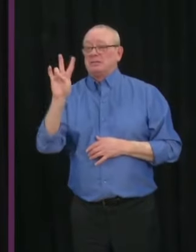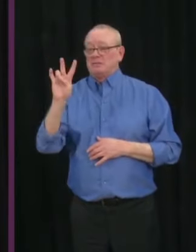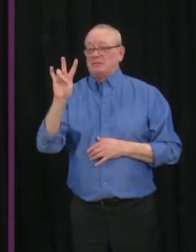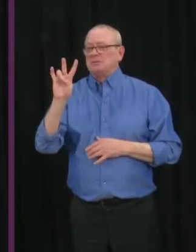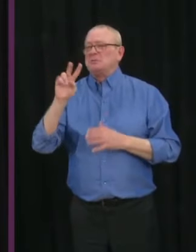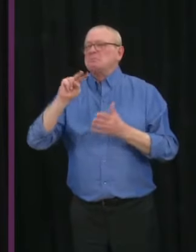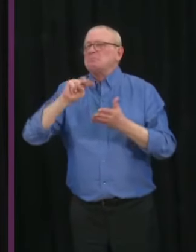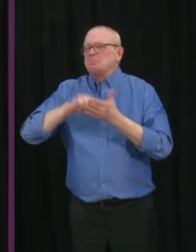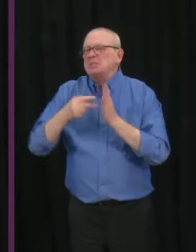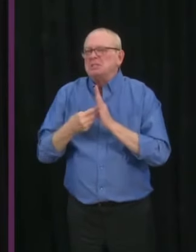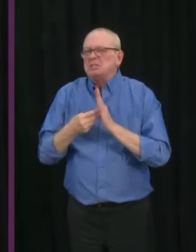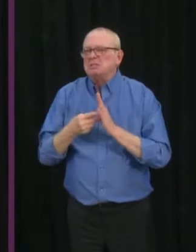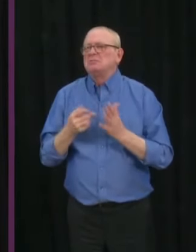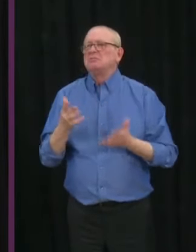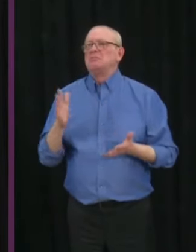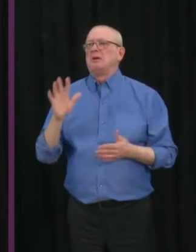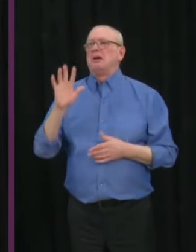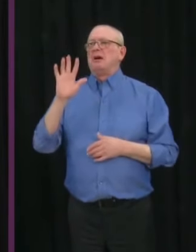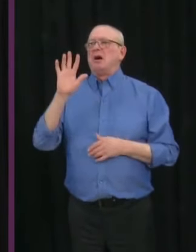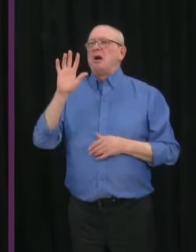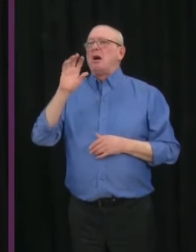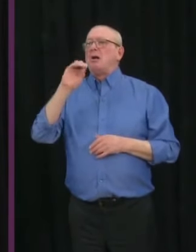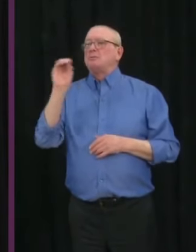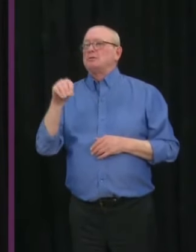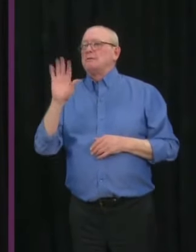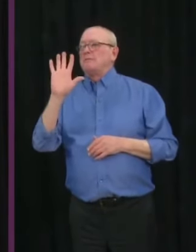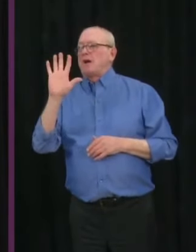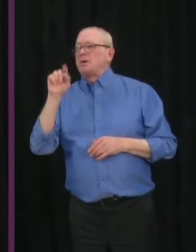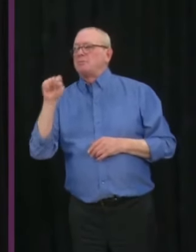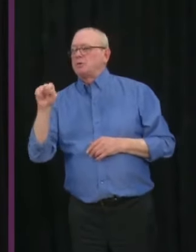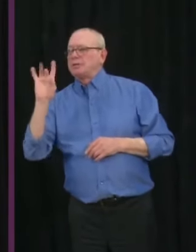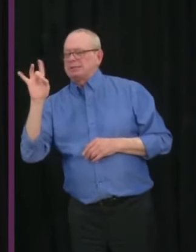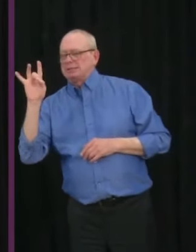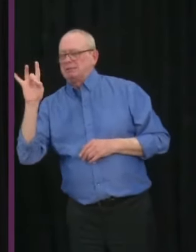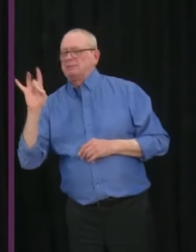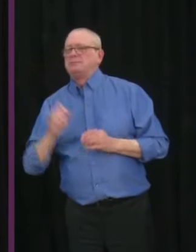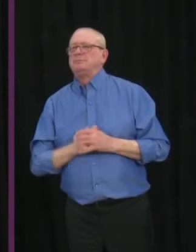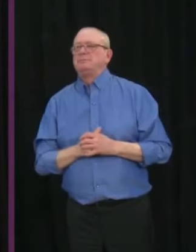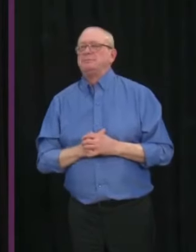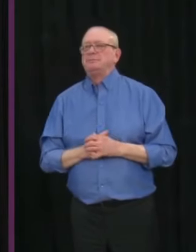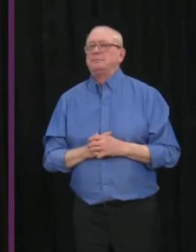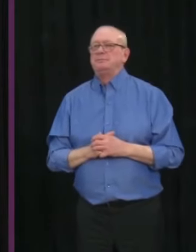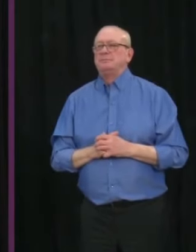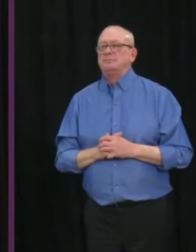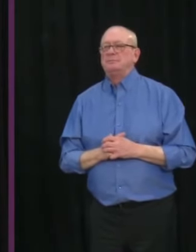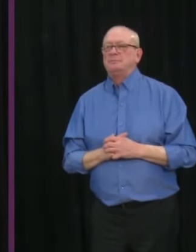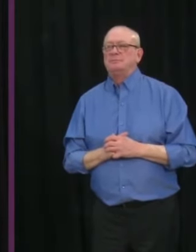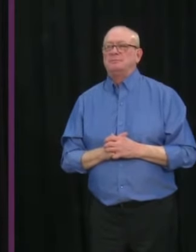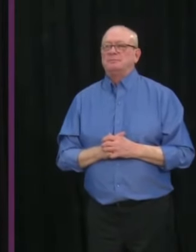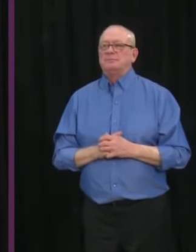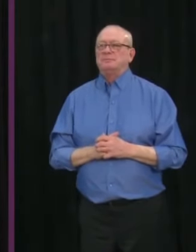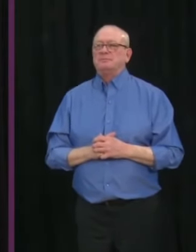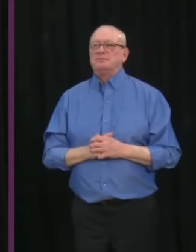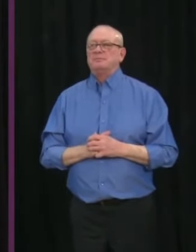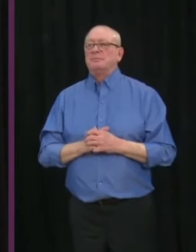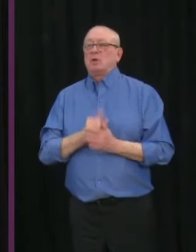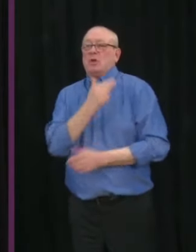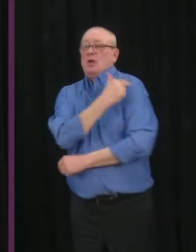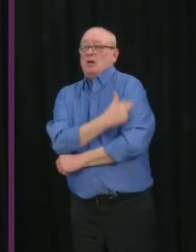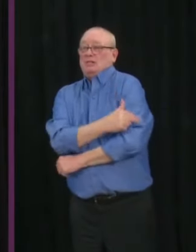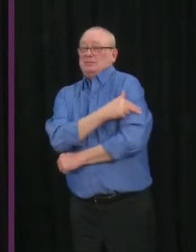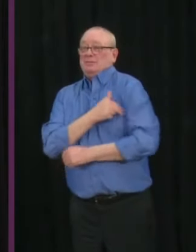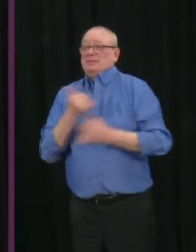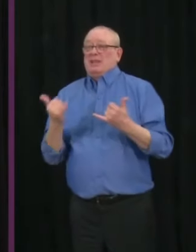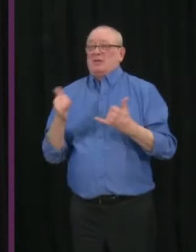That puts our current positivity rate at about 5.8%. There are currently 806 people